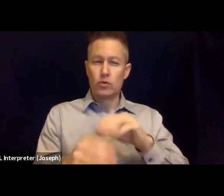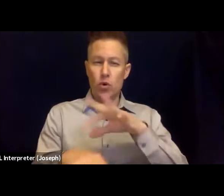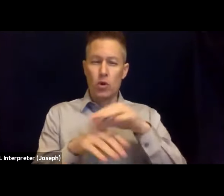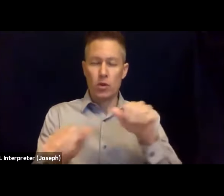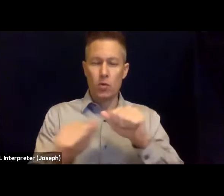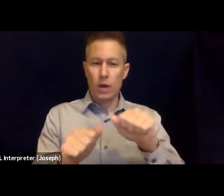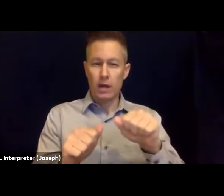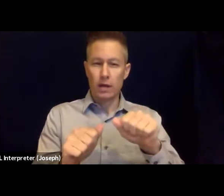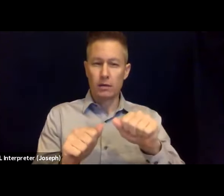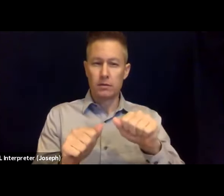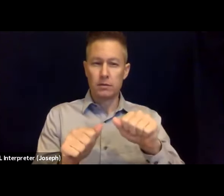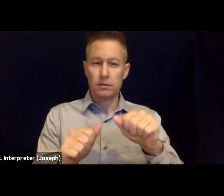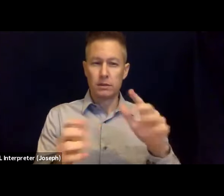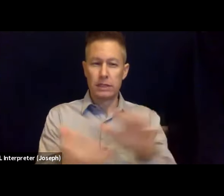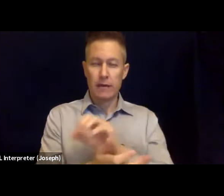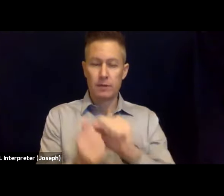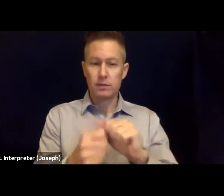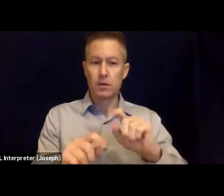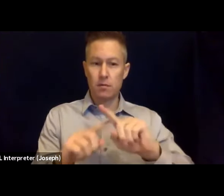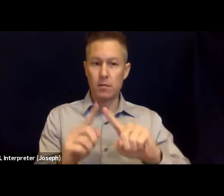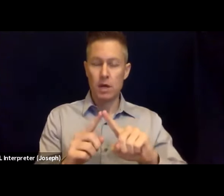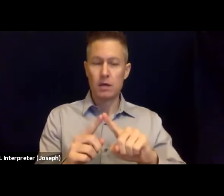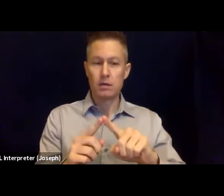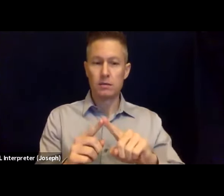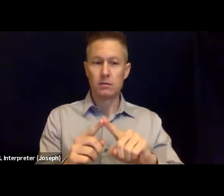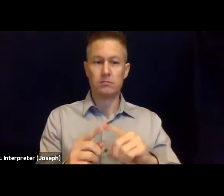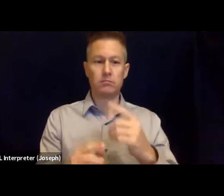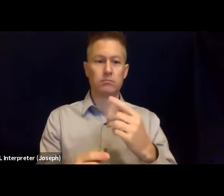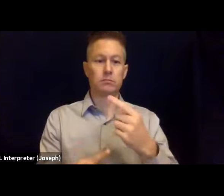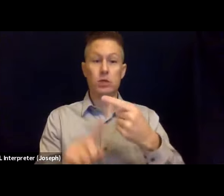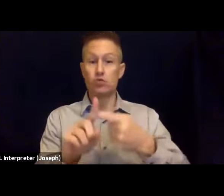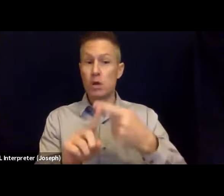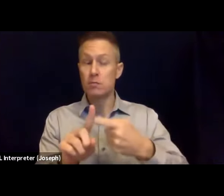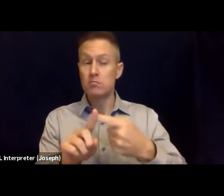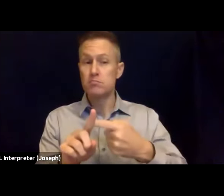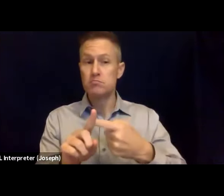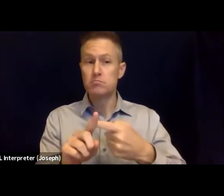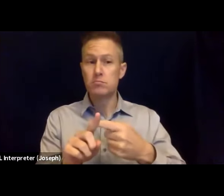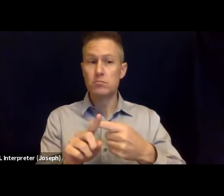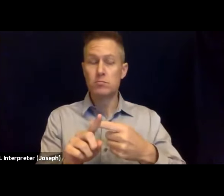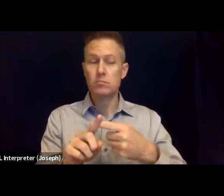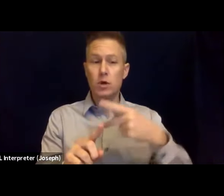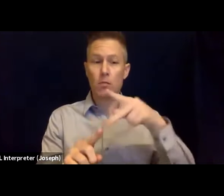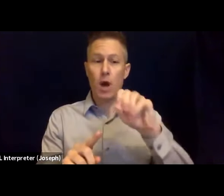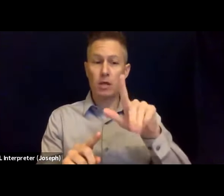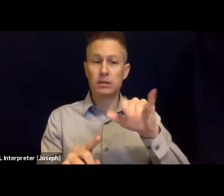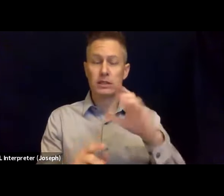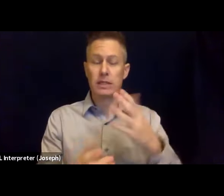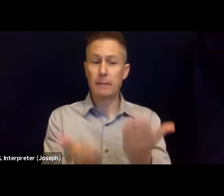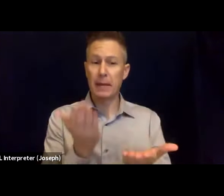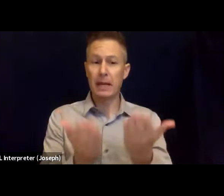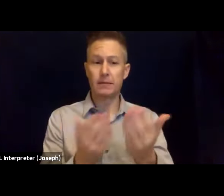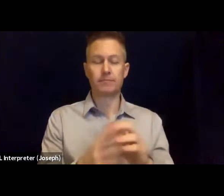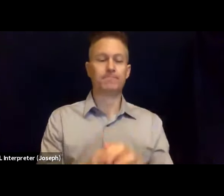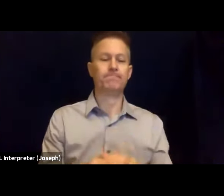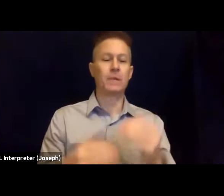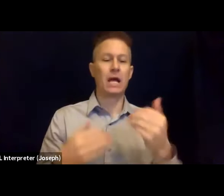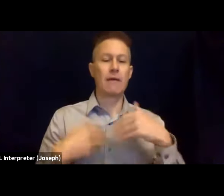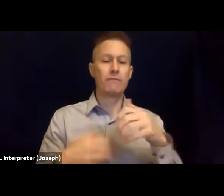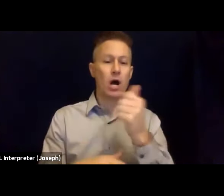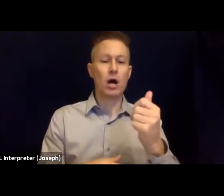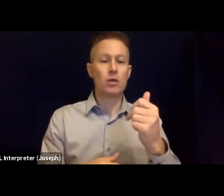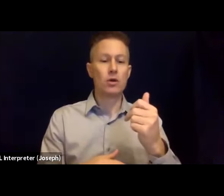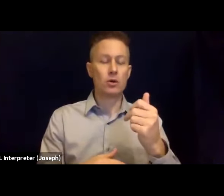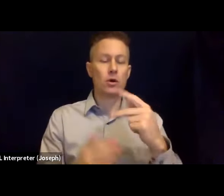financially and there are also some lower cost insurance policies called parametric insurance policies that can pay